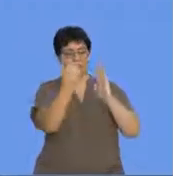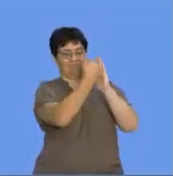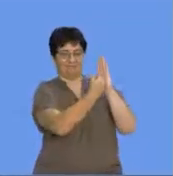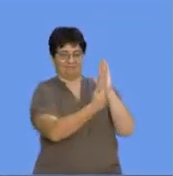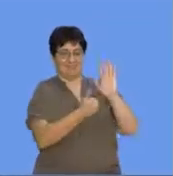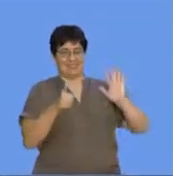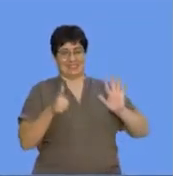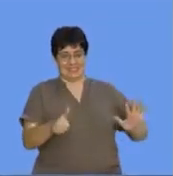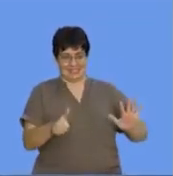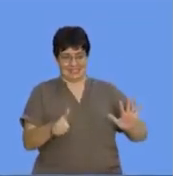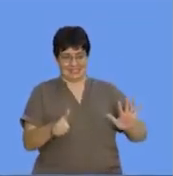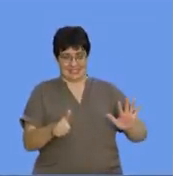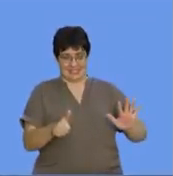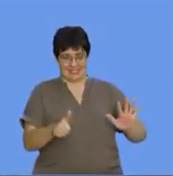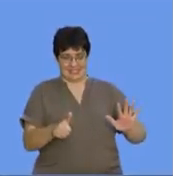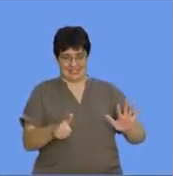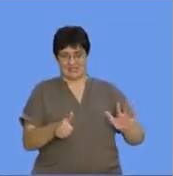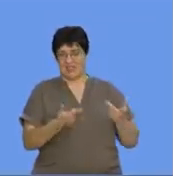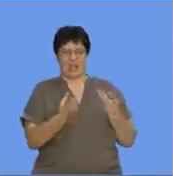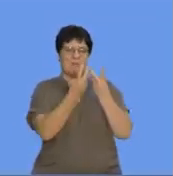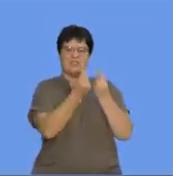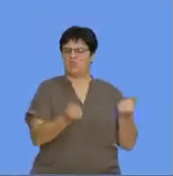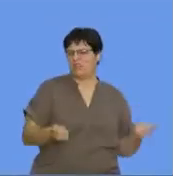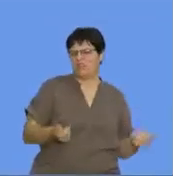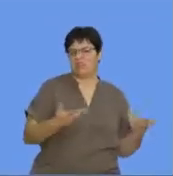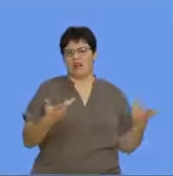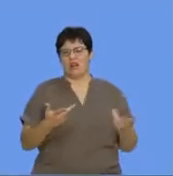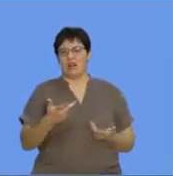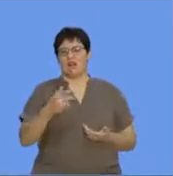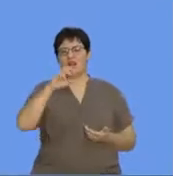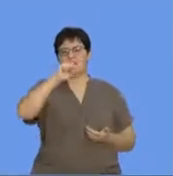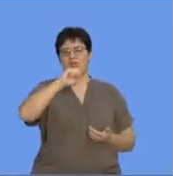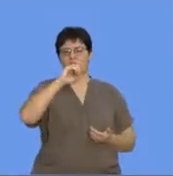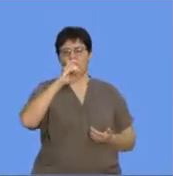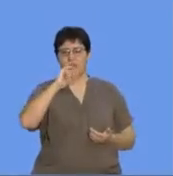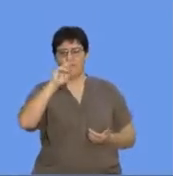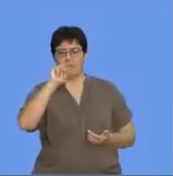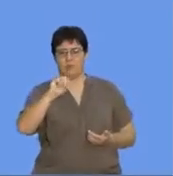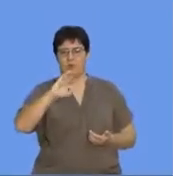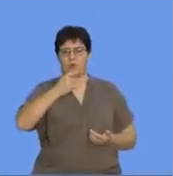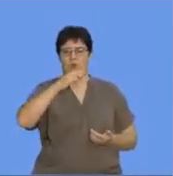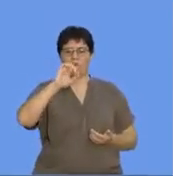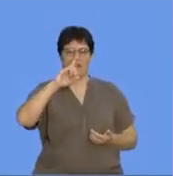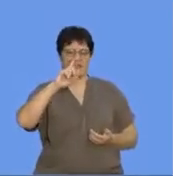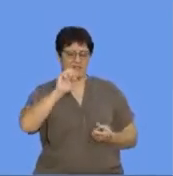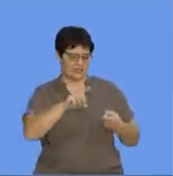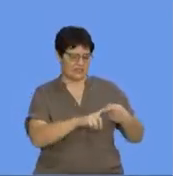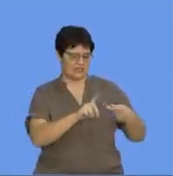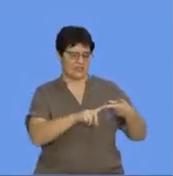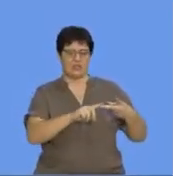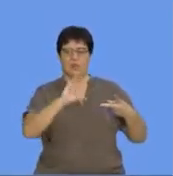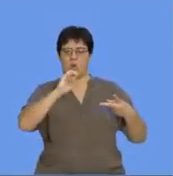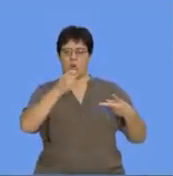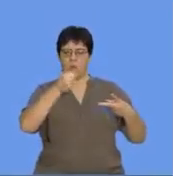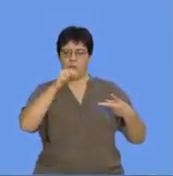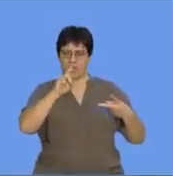substances. OK. You can think of them as materials. We've got sodium chloride. OK. That's one. We've got copper. We've